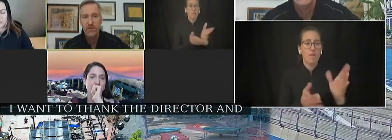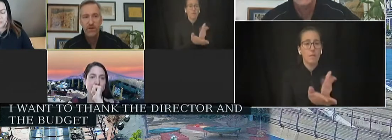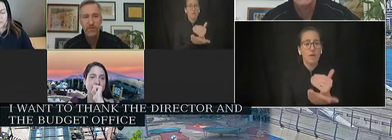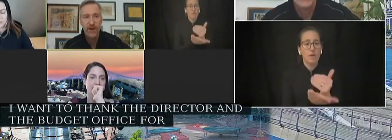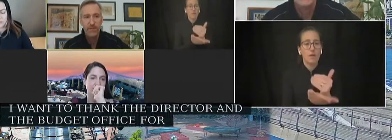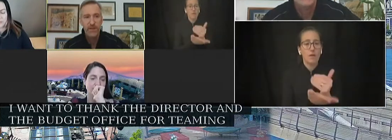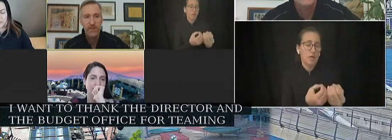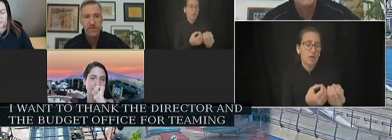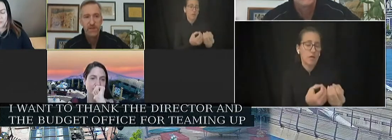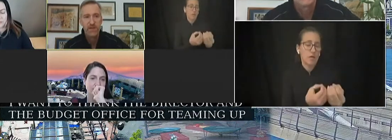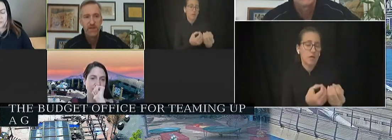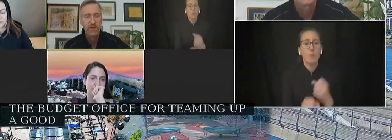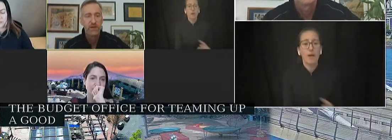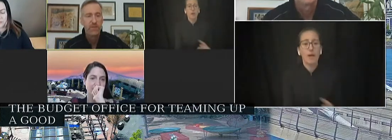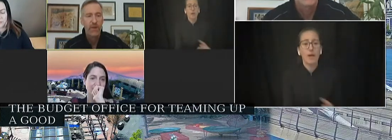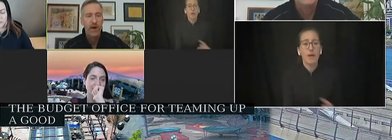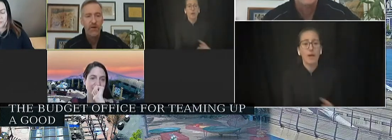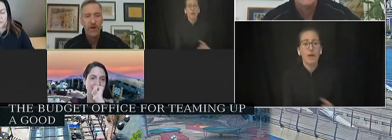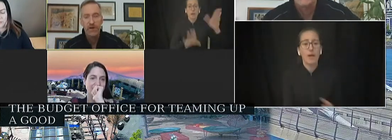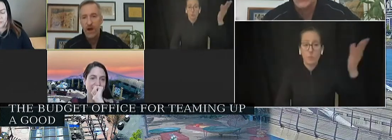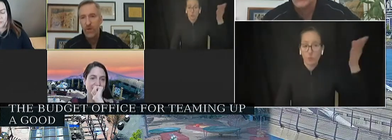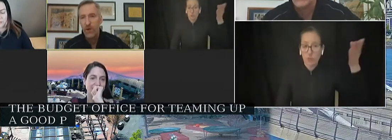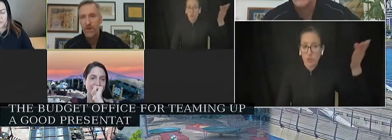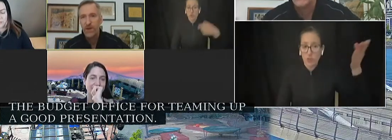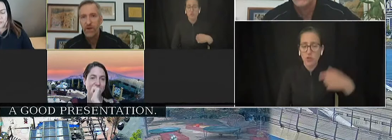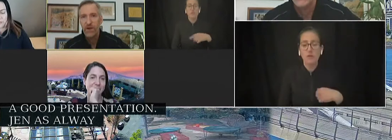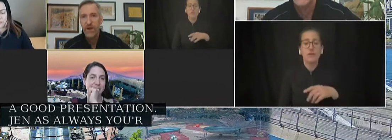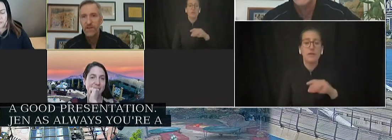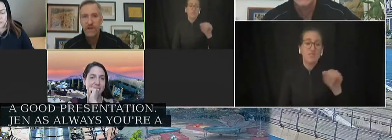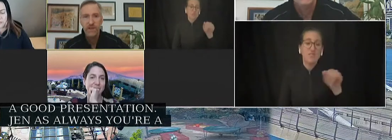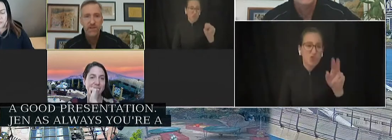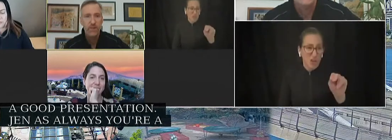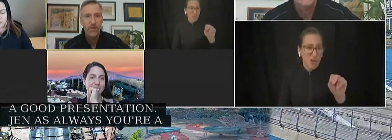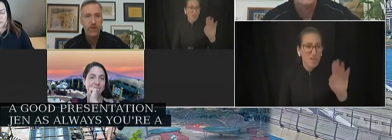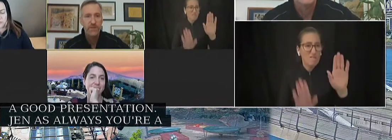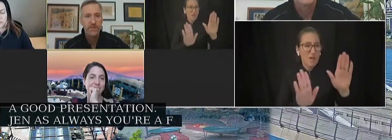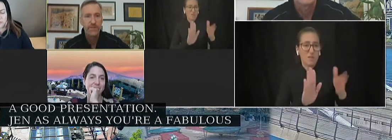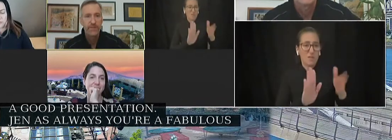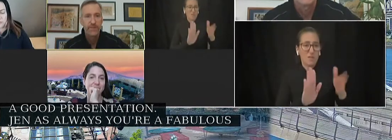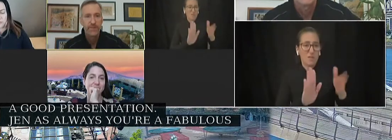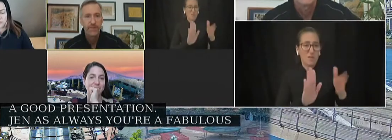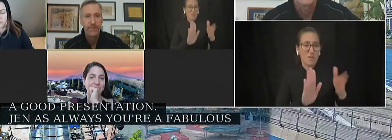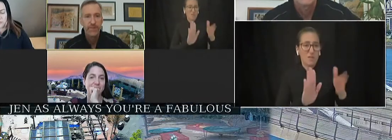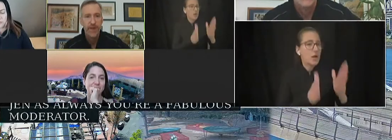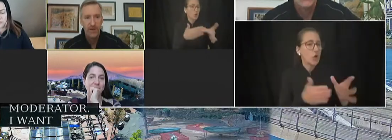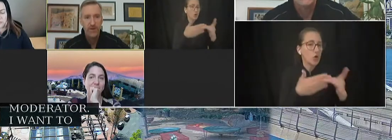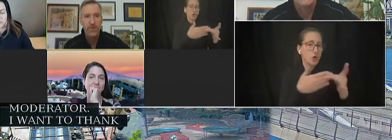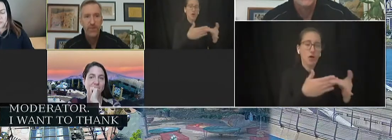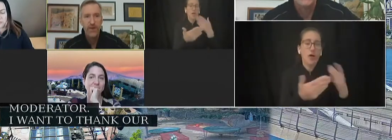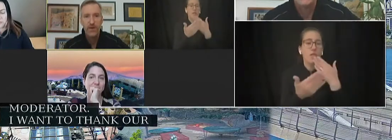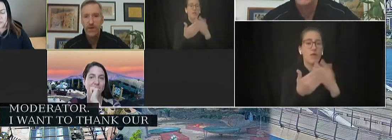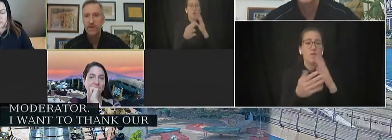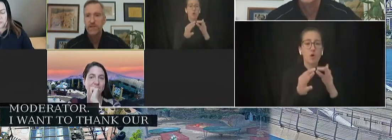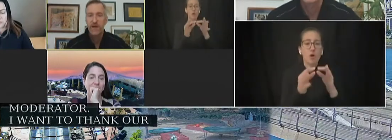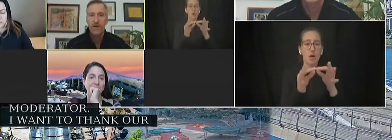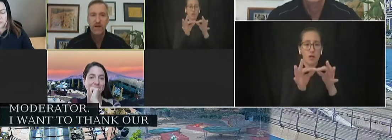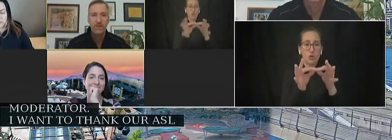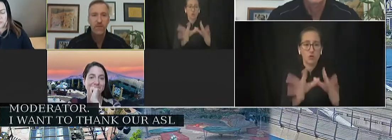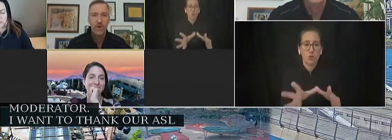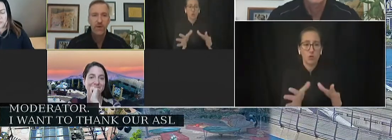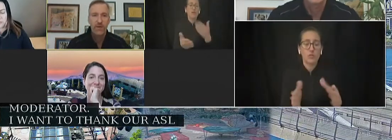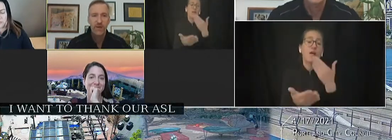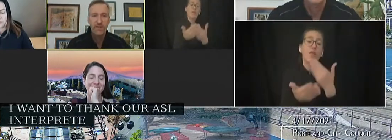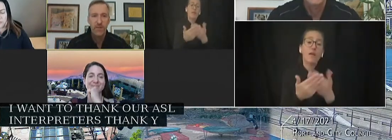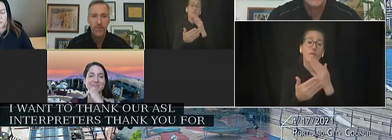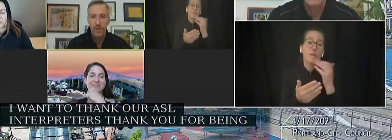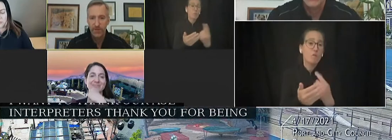Jen is always your fabulous moderator. And I want to thank our ASL interpreters. Thank you for being here on a Saturday